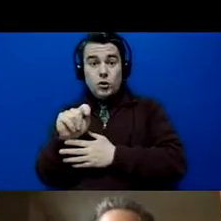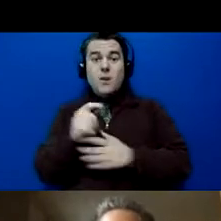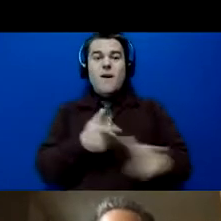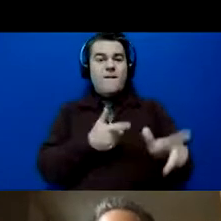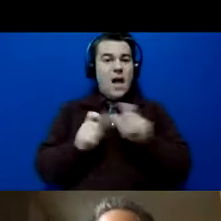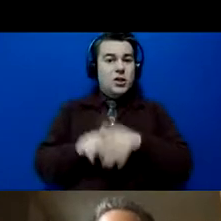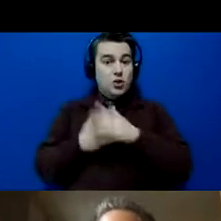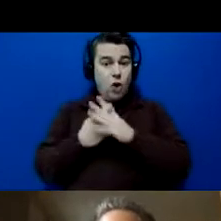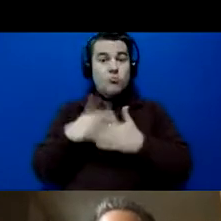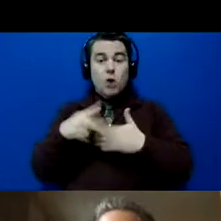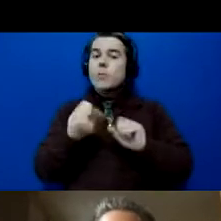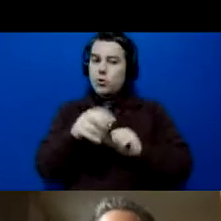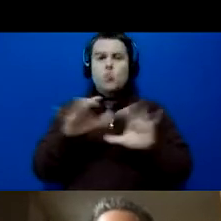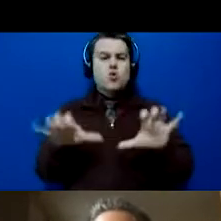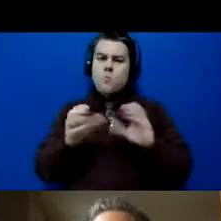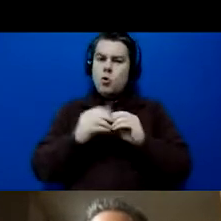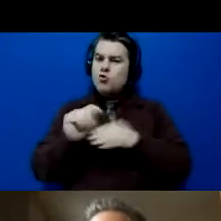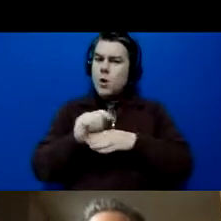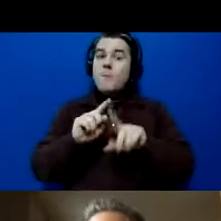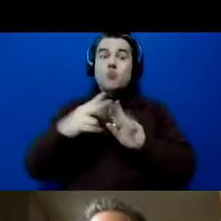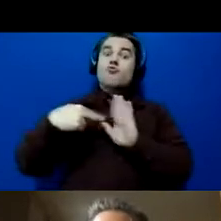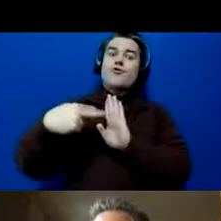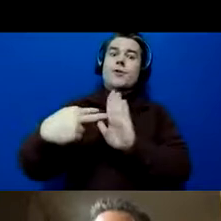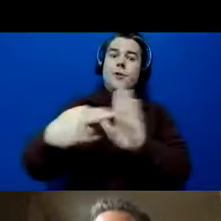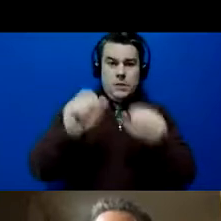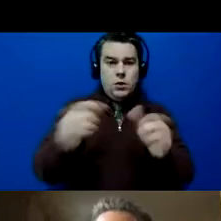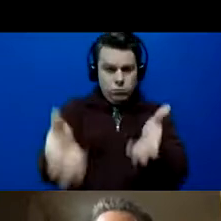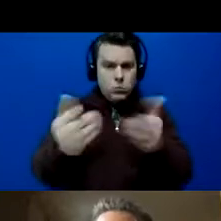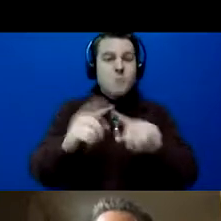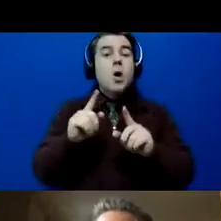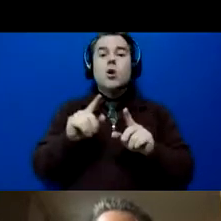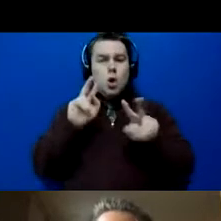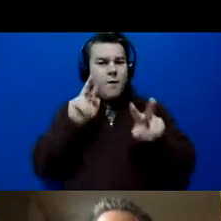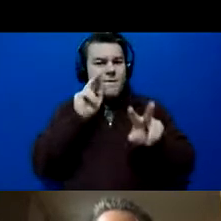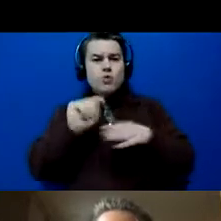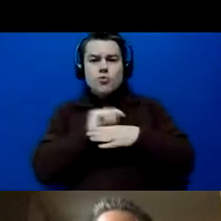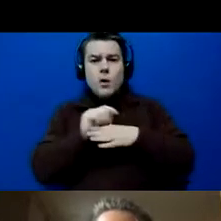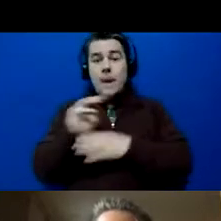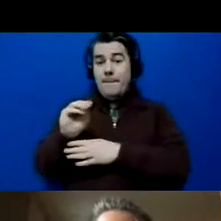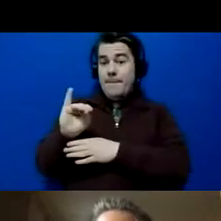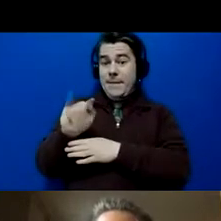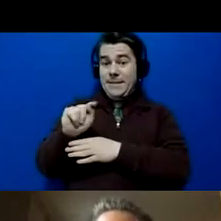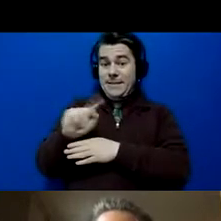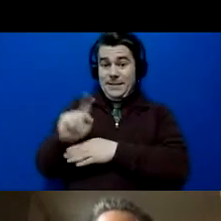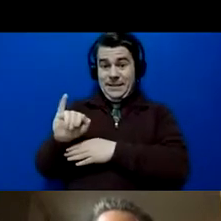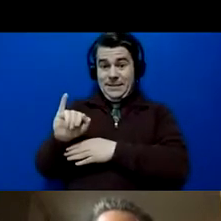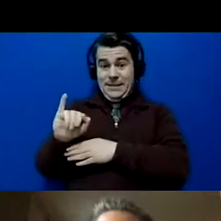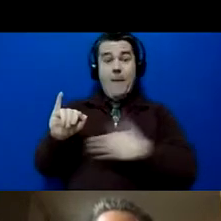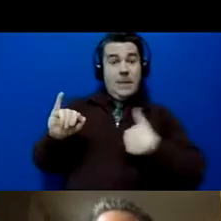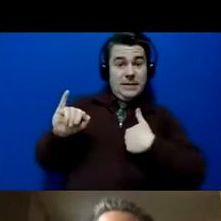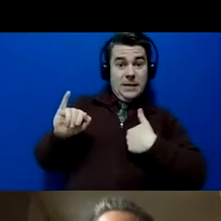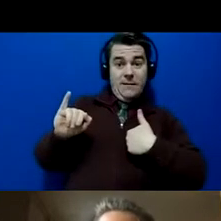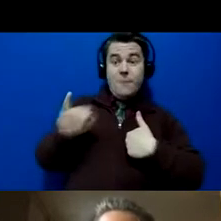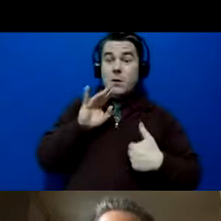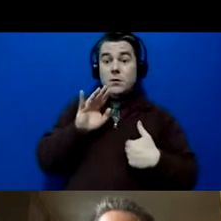can go and read up about it, but be looking for some training. Mitzi and I have been talking and we are going to